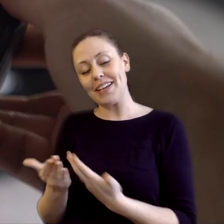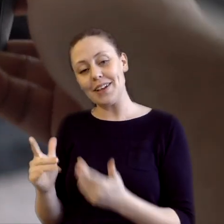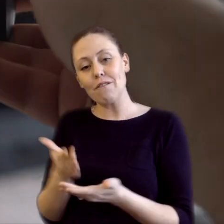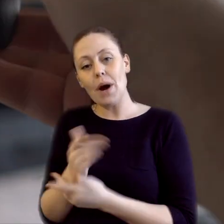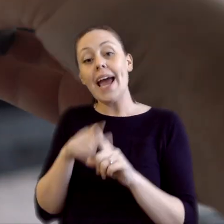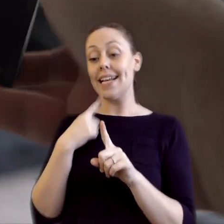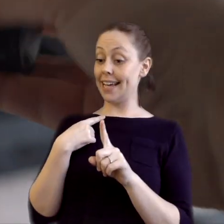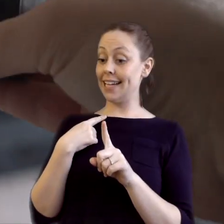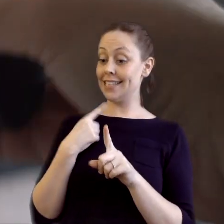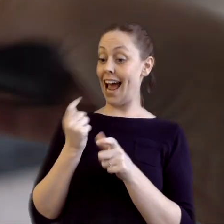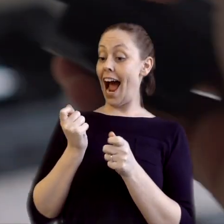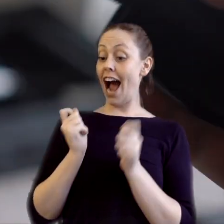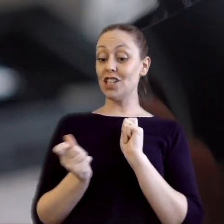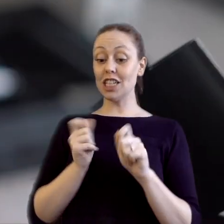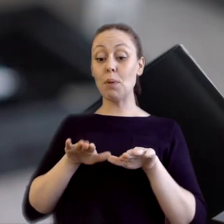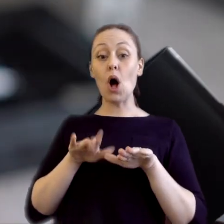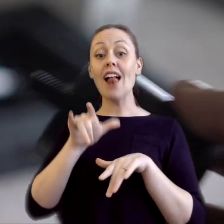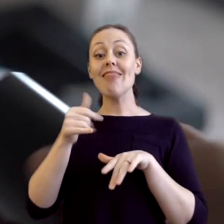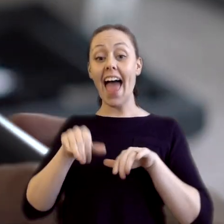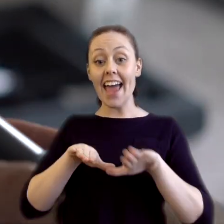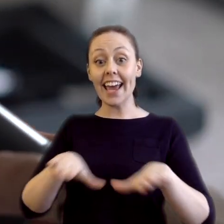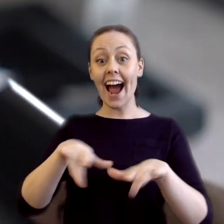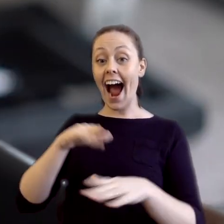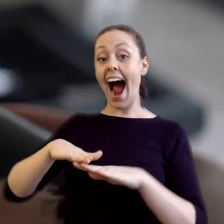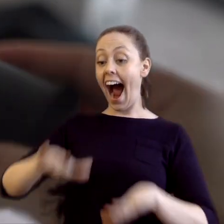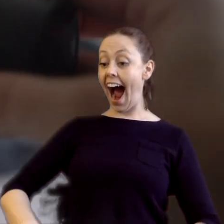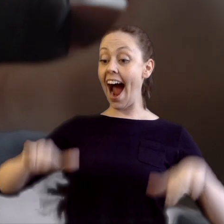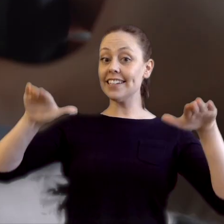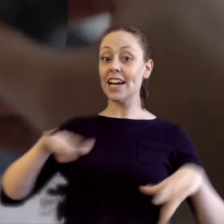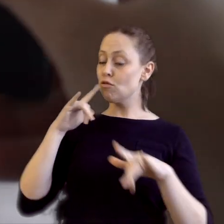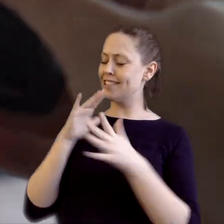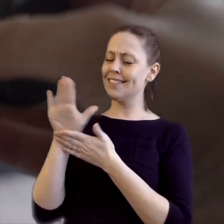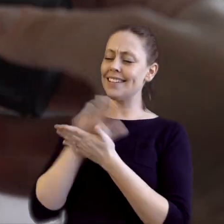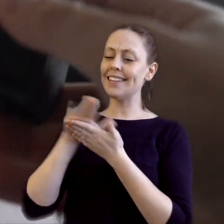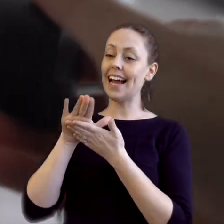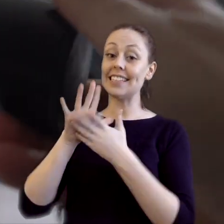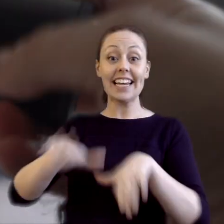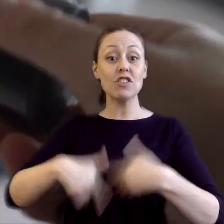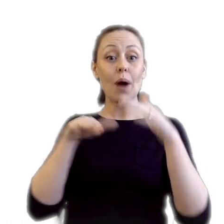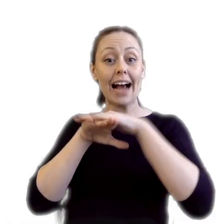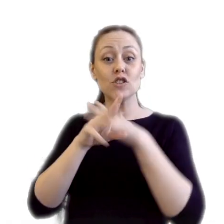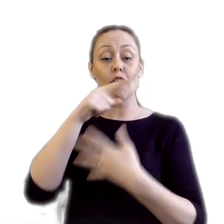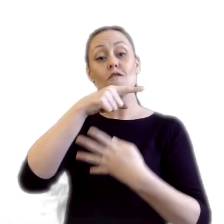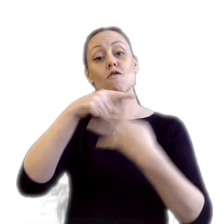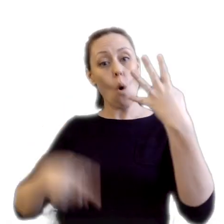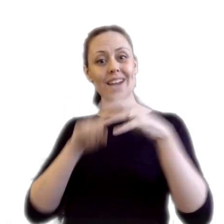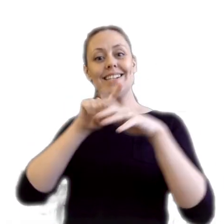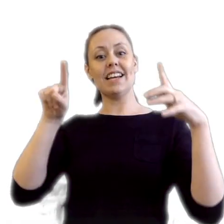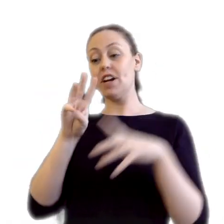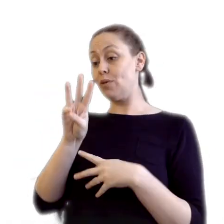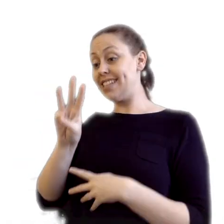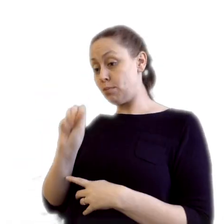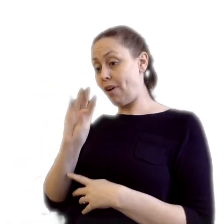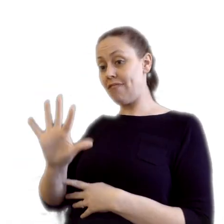is its adjustable leg height. This is actually a really nice feature, giving you access to four different heights. You have 6